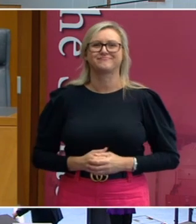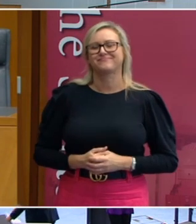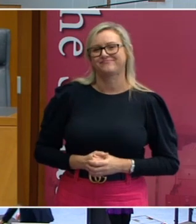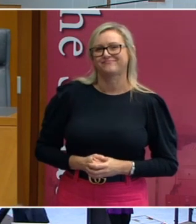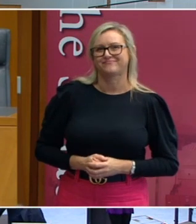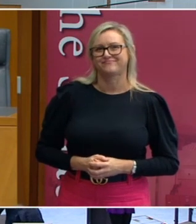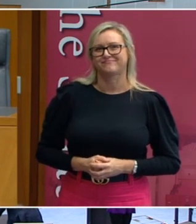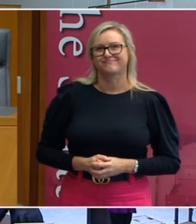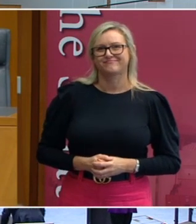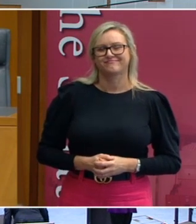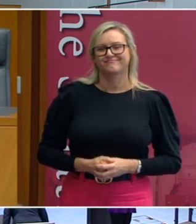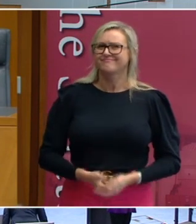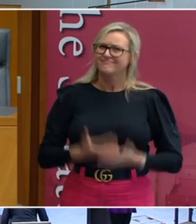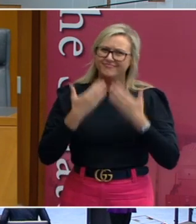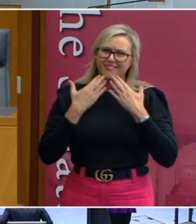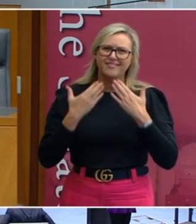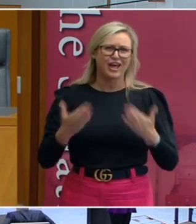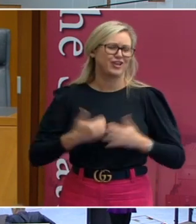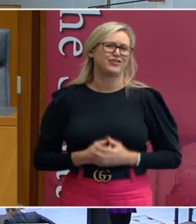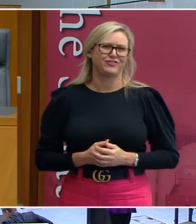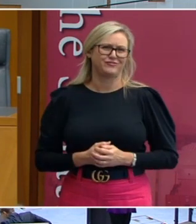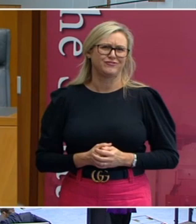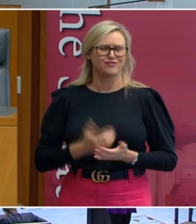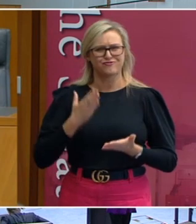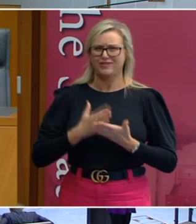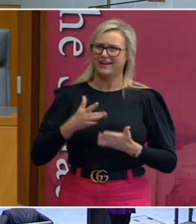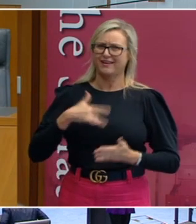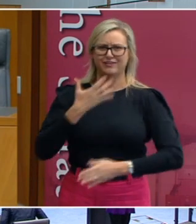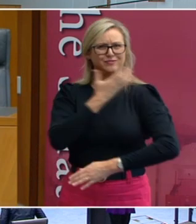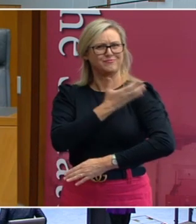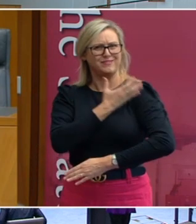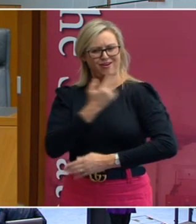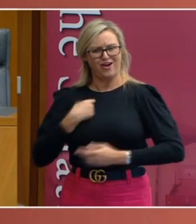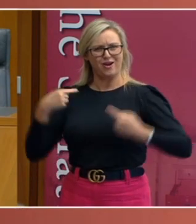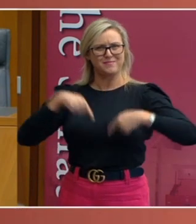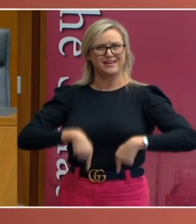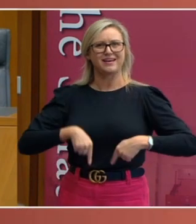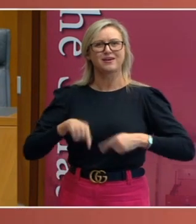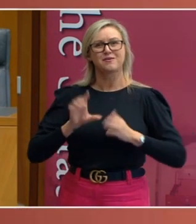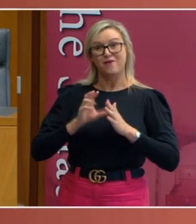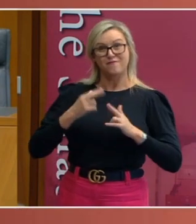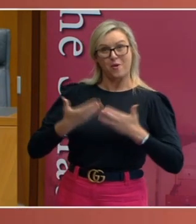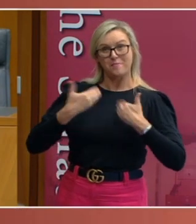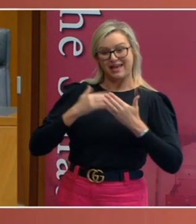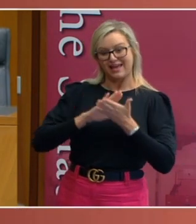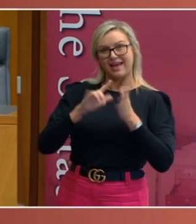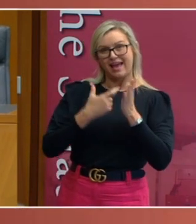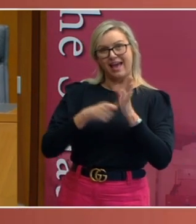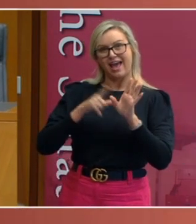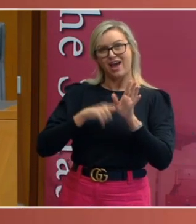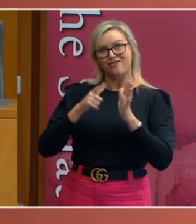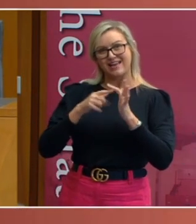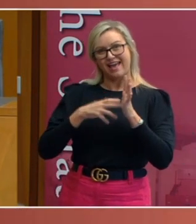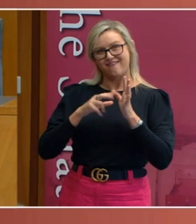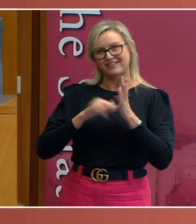Thank you so much. It's such an honour to be here because Harry Evans was, to me, a mentor and an